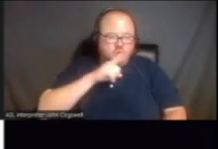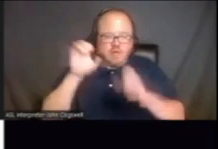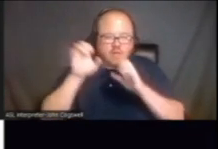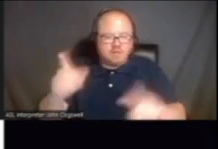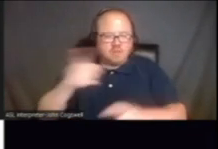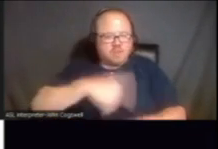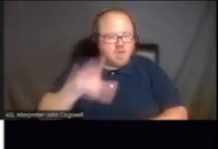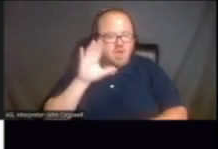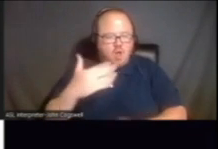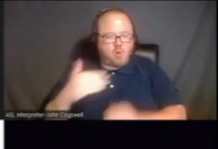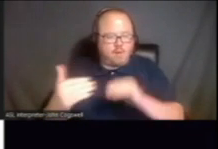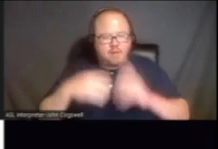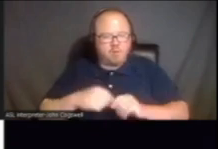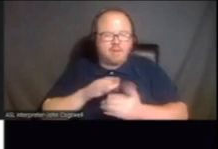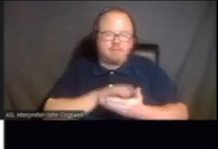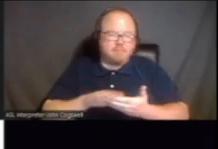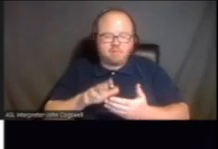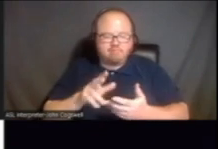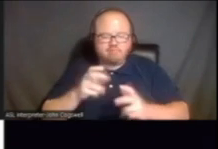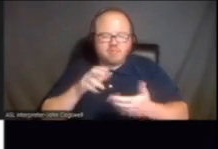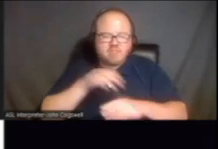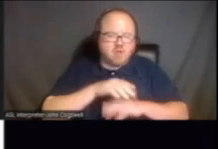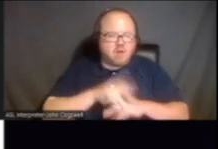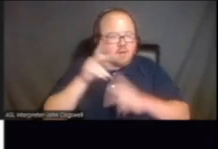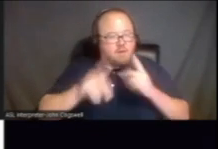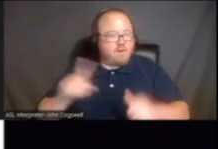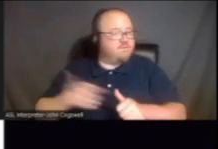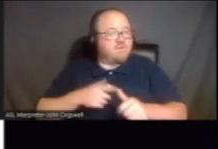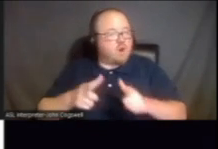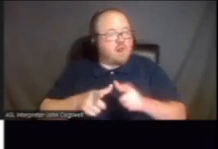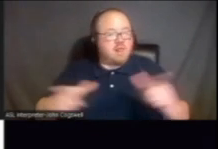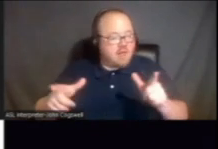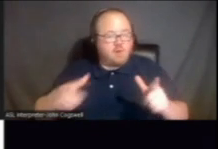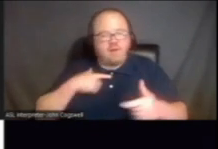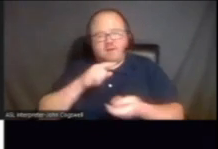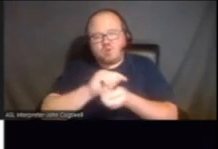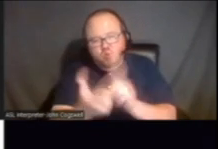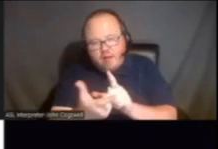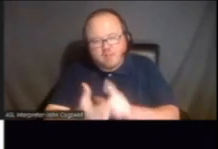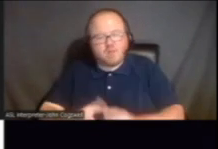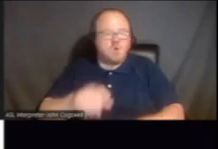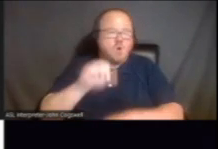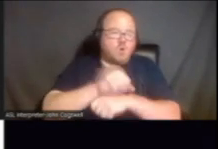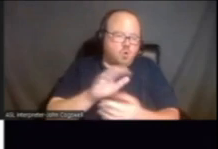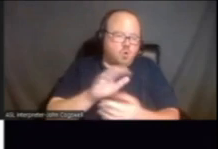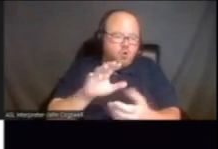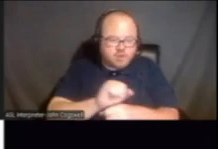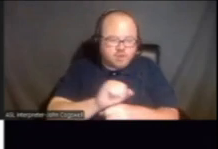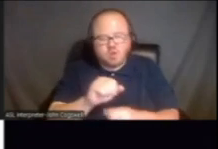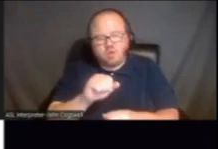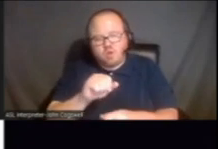in plain English. So people, first language, customized for groups, translations, worksheets, role plays,